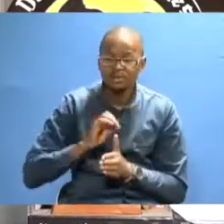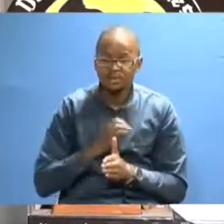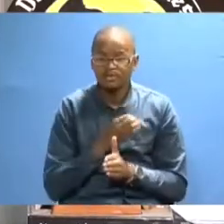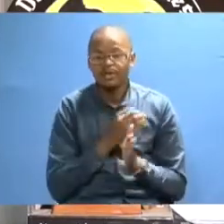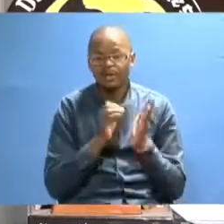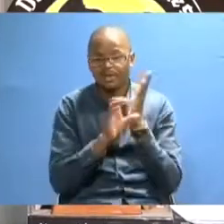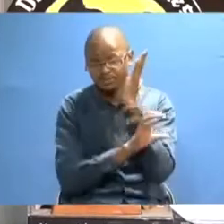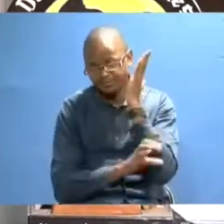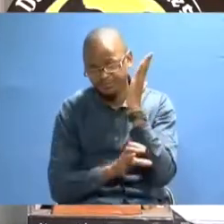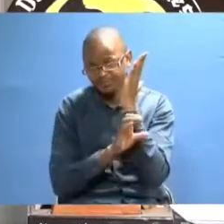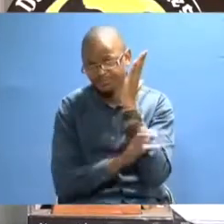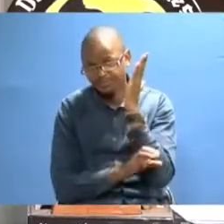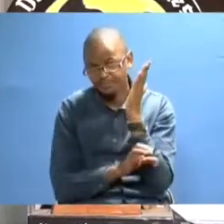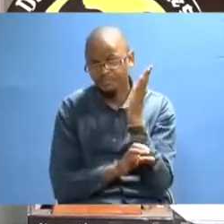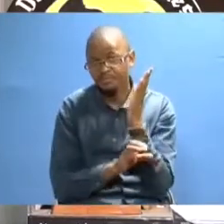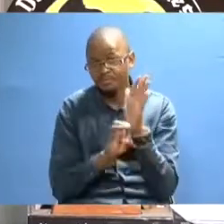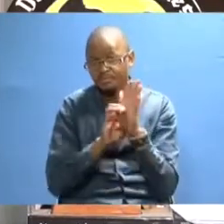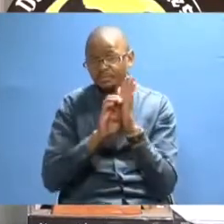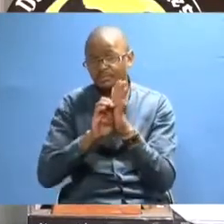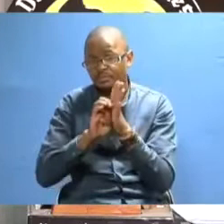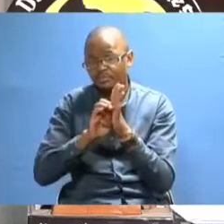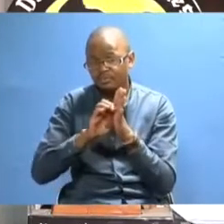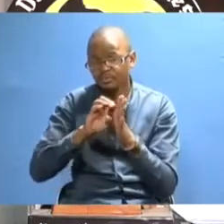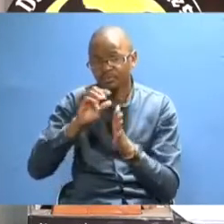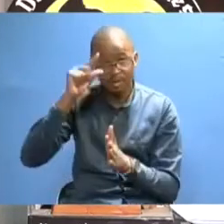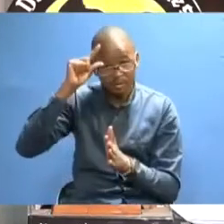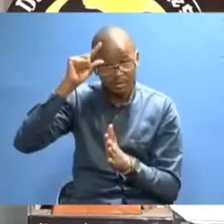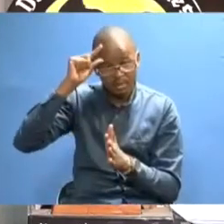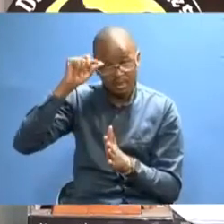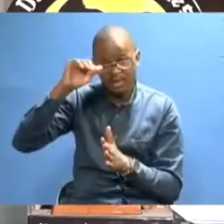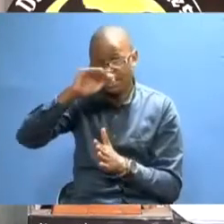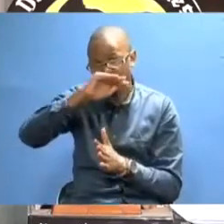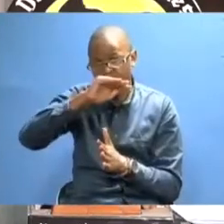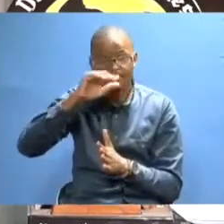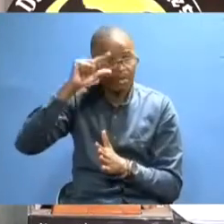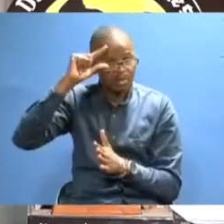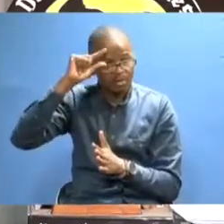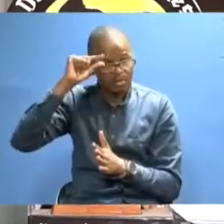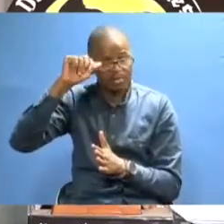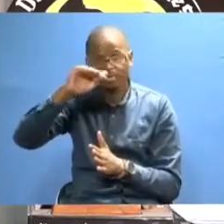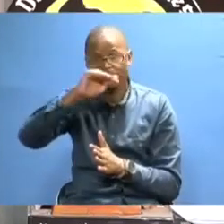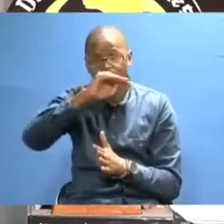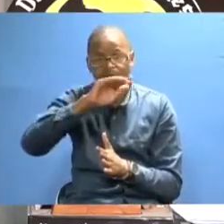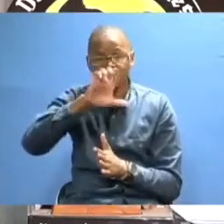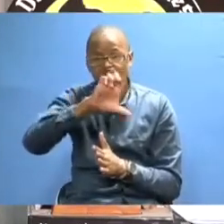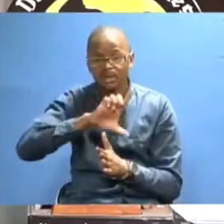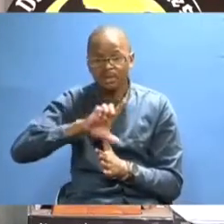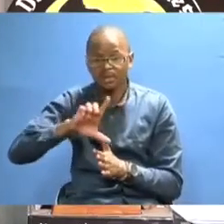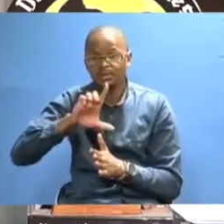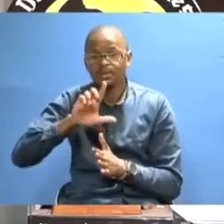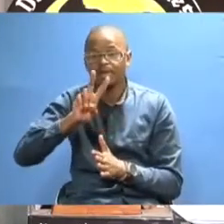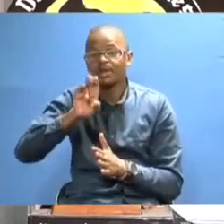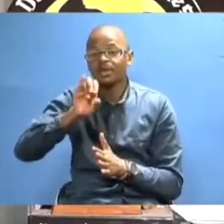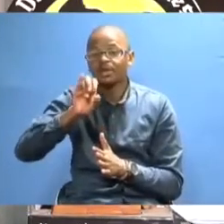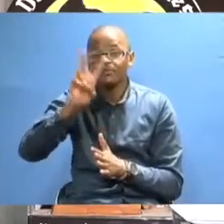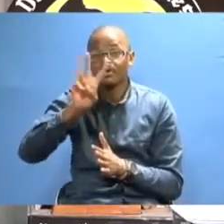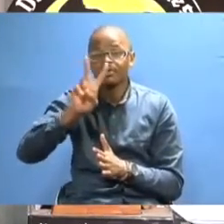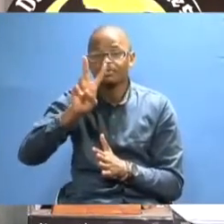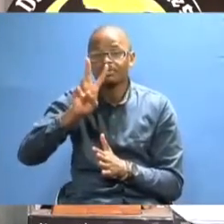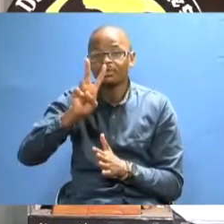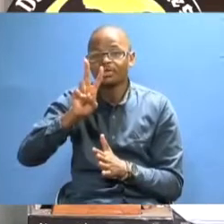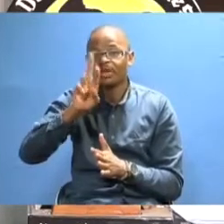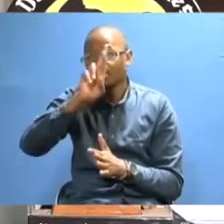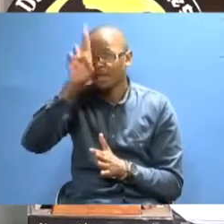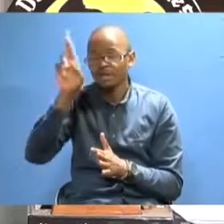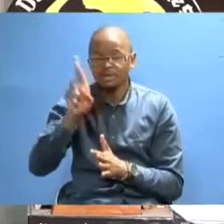country, such as Mombasa area or Coastal region, the Lake Victoria region,